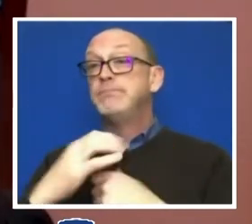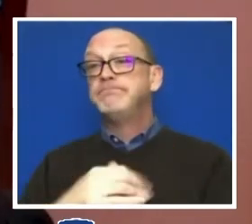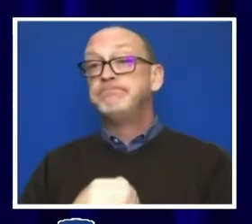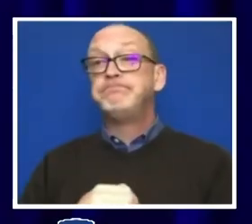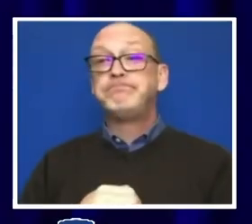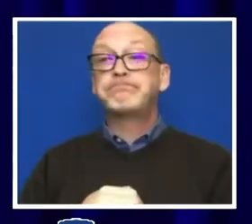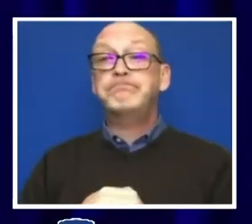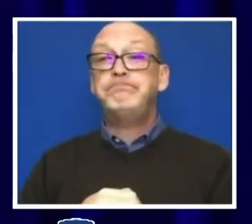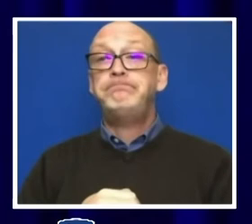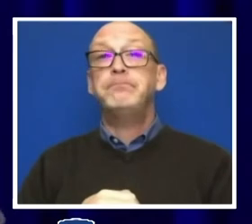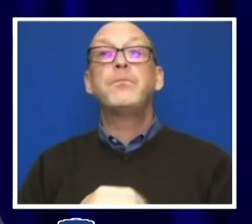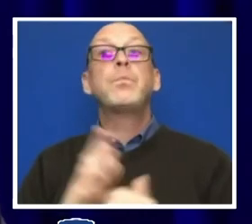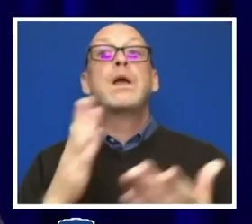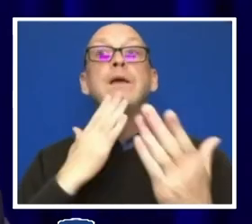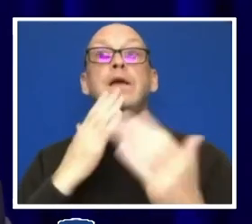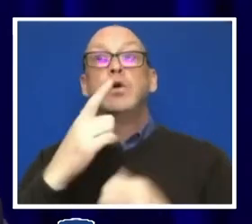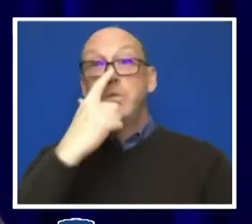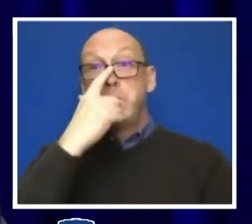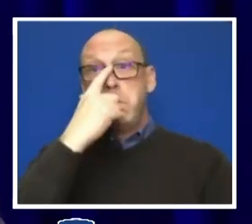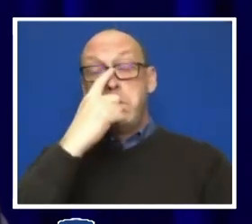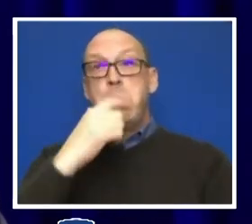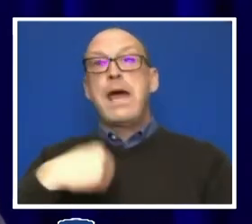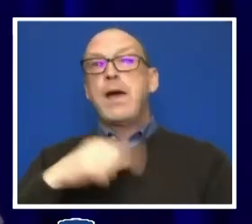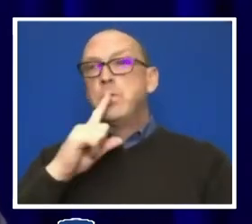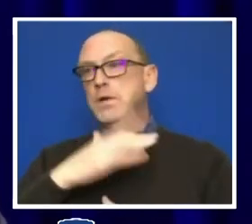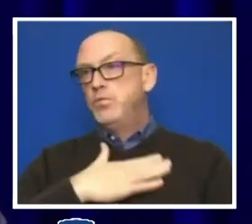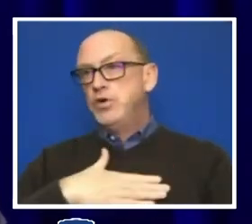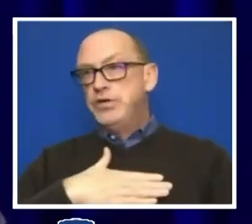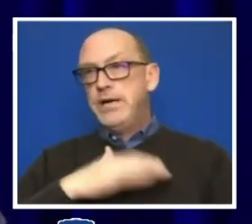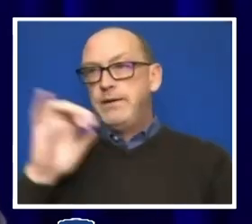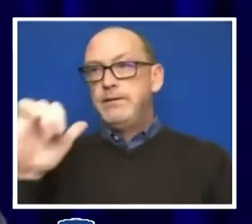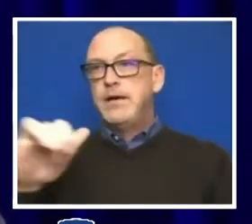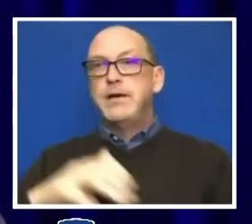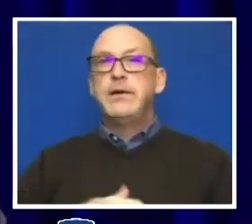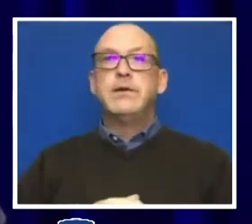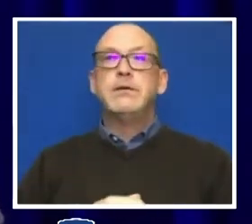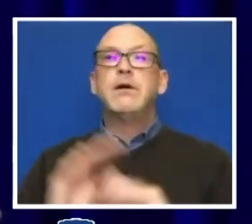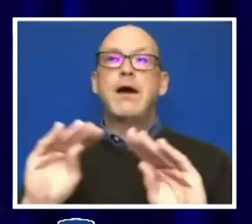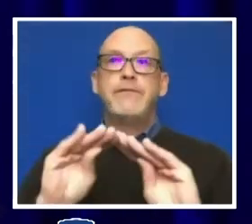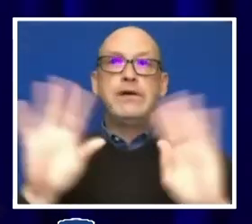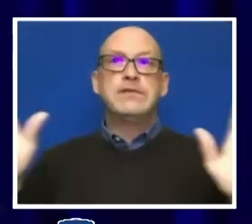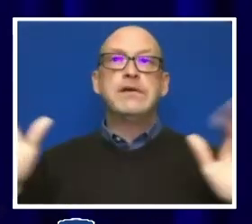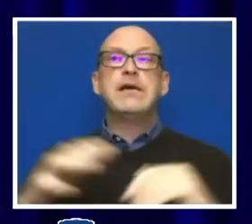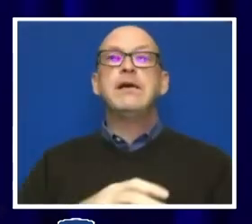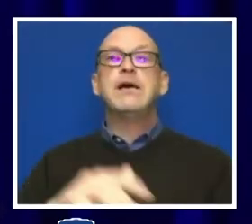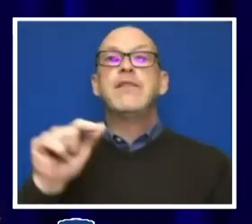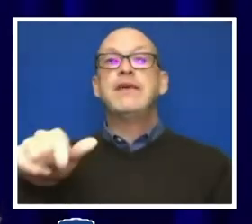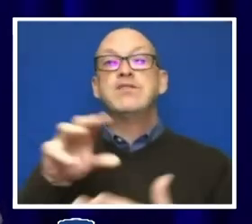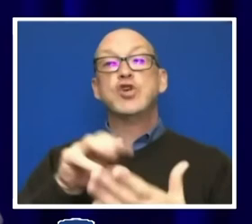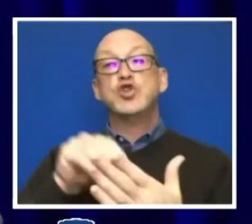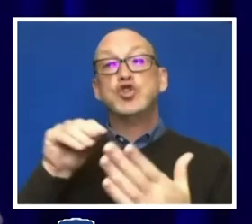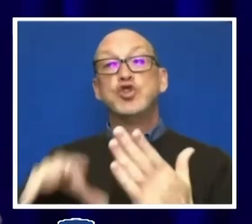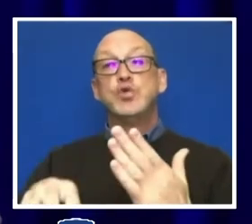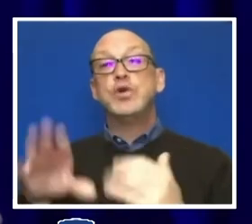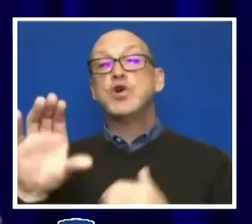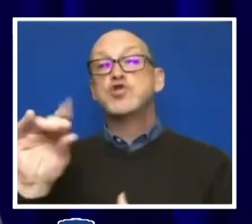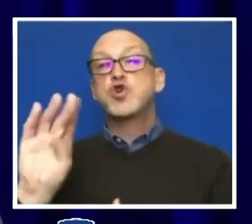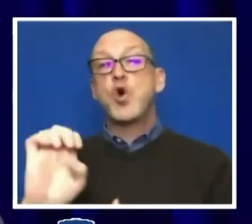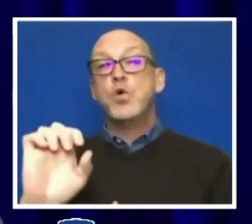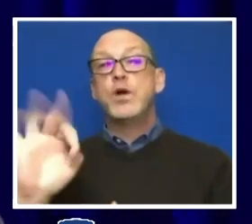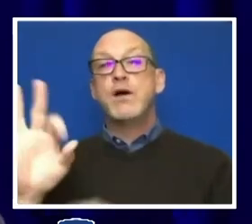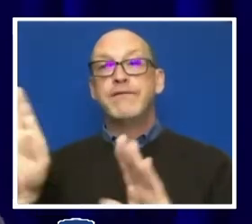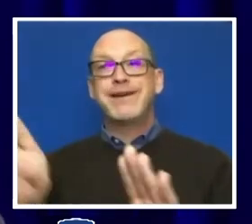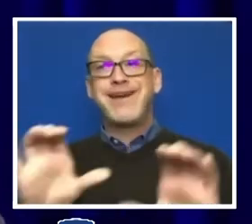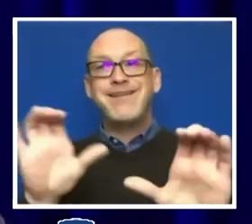Thank you. I appreciate that. You know, obviously, this is the student code of conduct. And so, from the